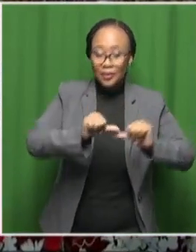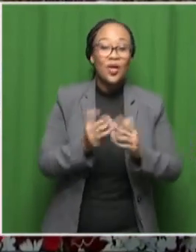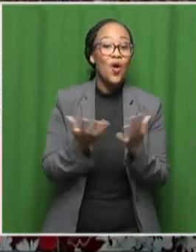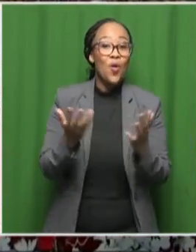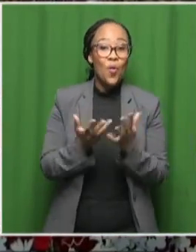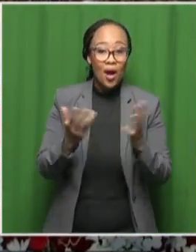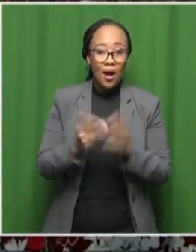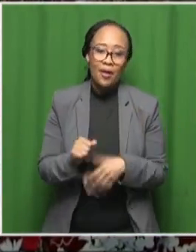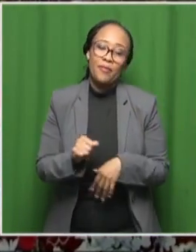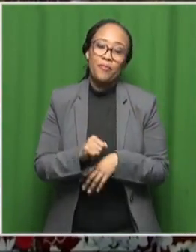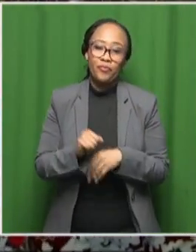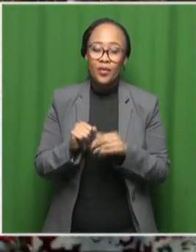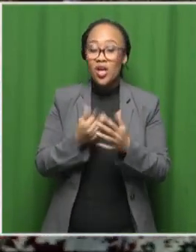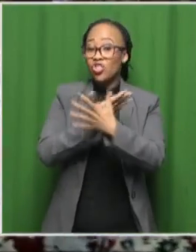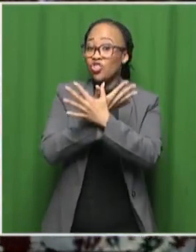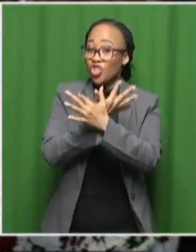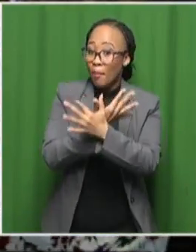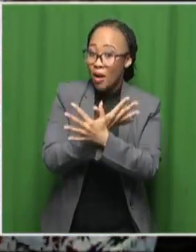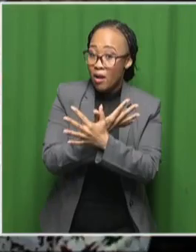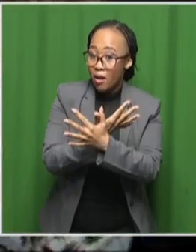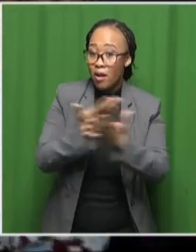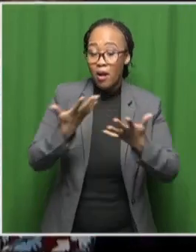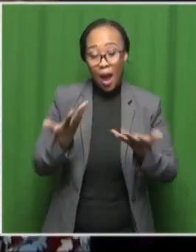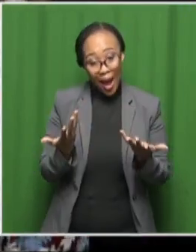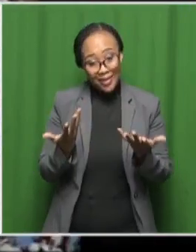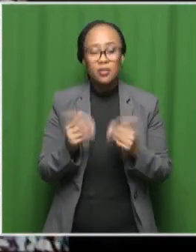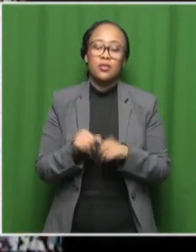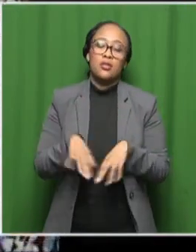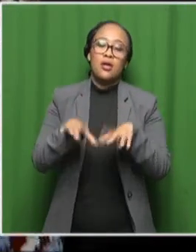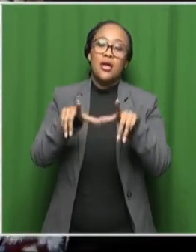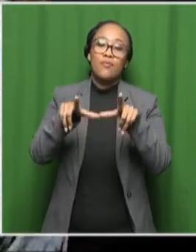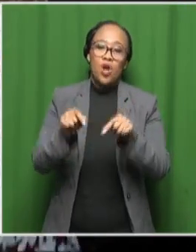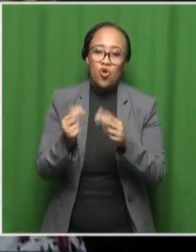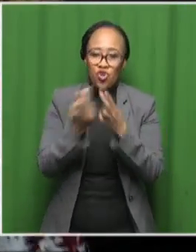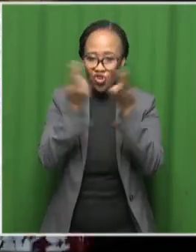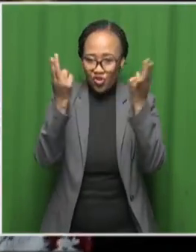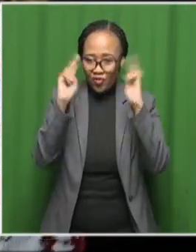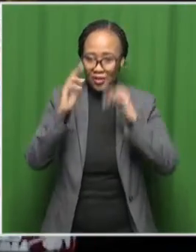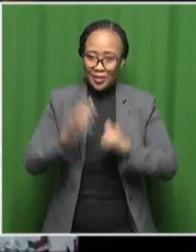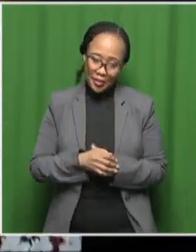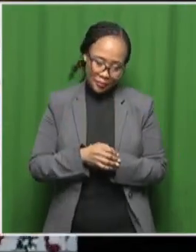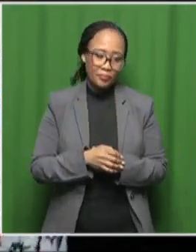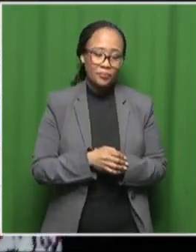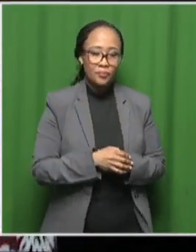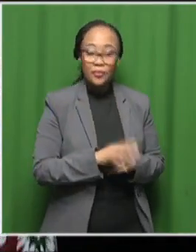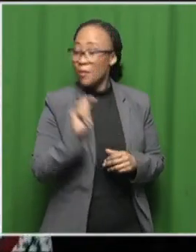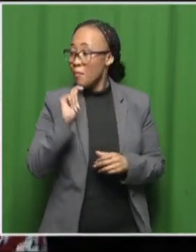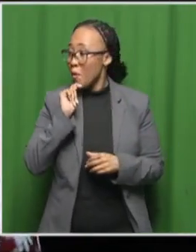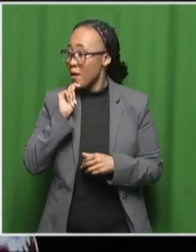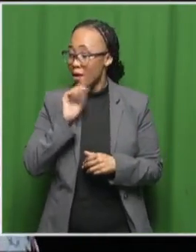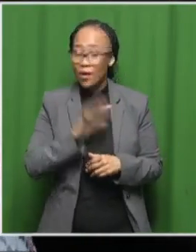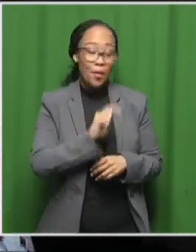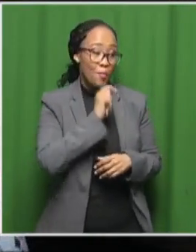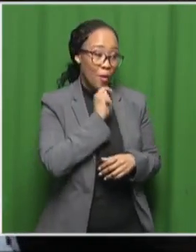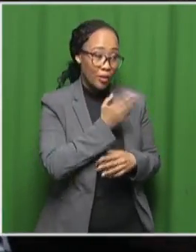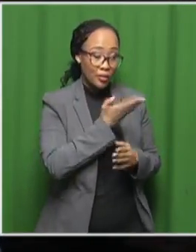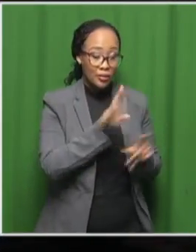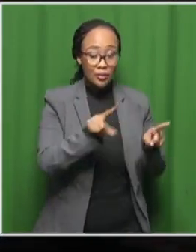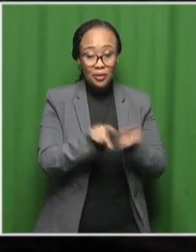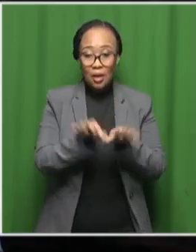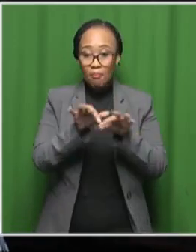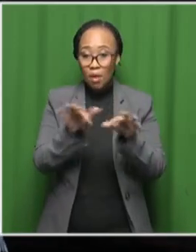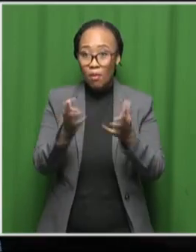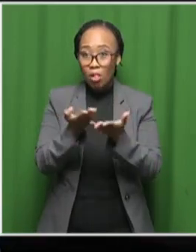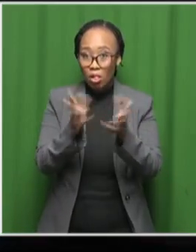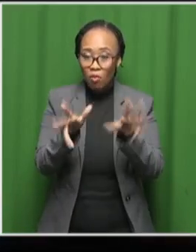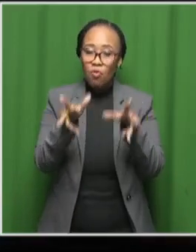and the University of Cape Town so good day to you good morning to you and the viewers at home thank you so much for taking the time